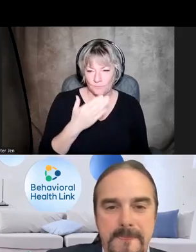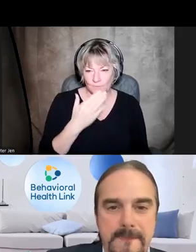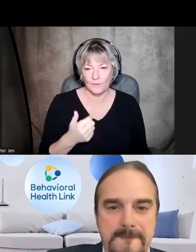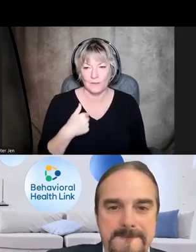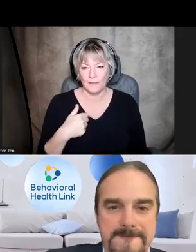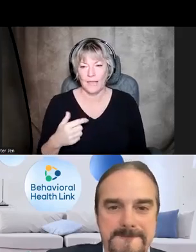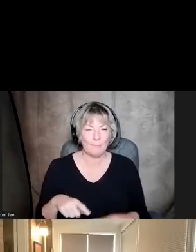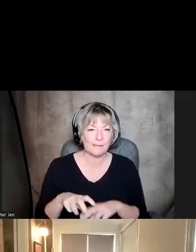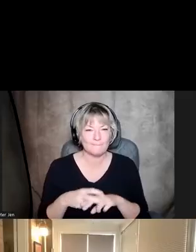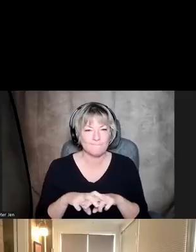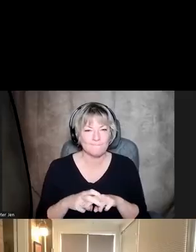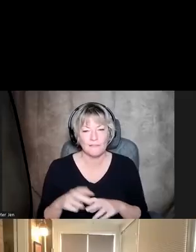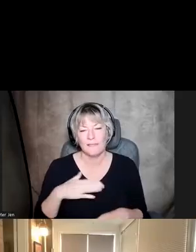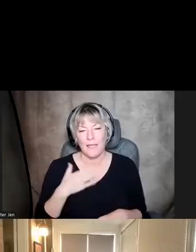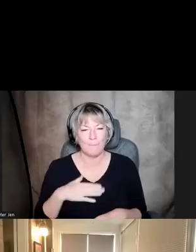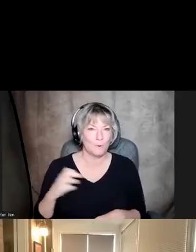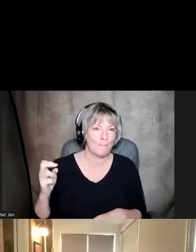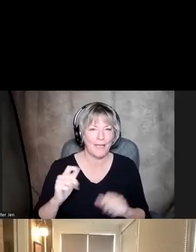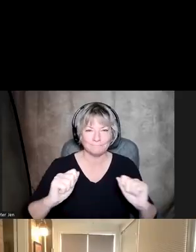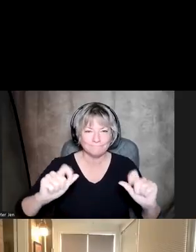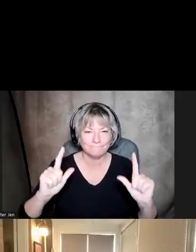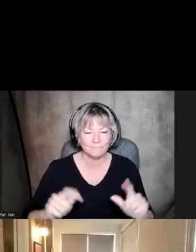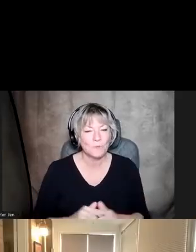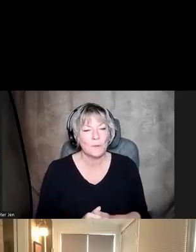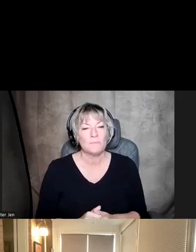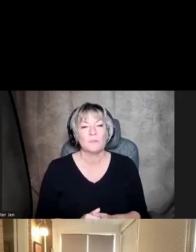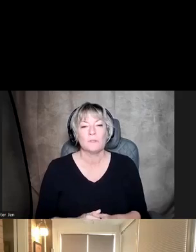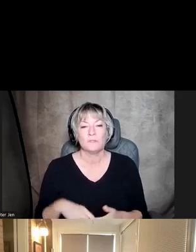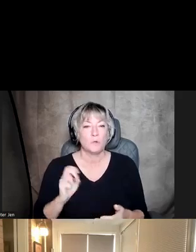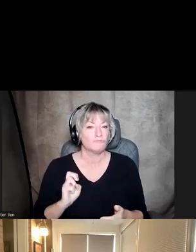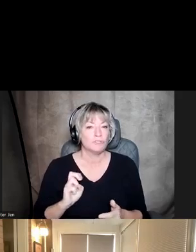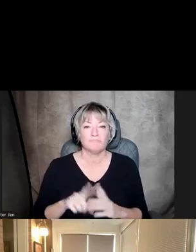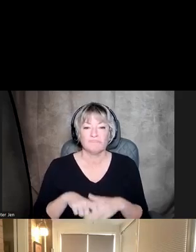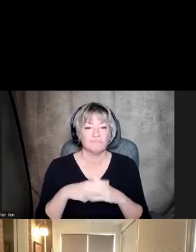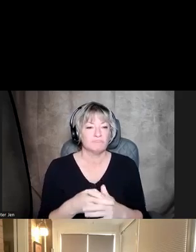antsy. I'm glad to get back. So if we could just jump right in.